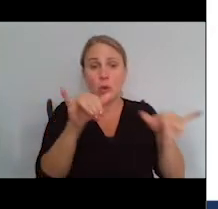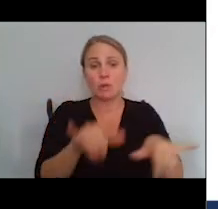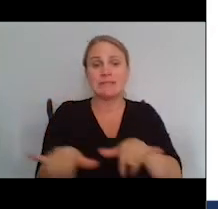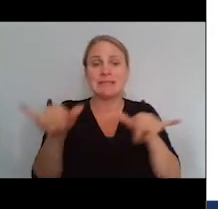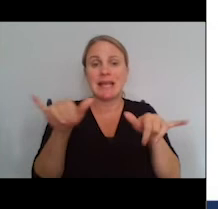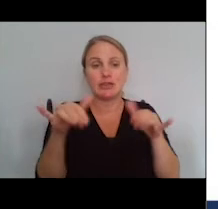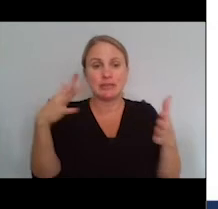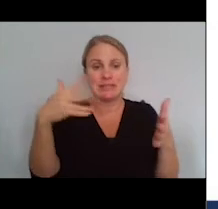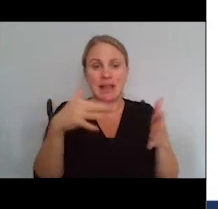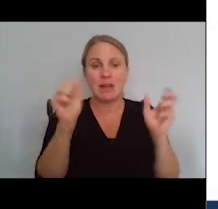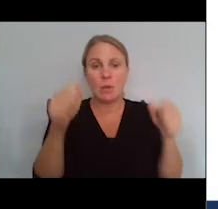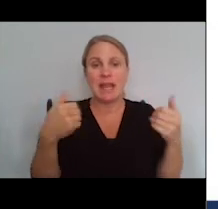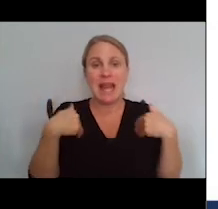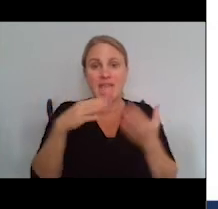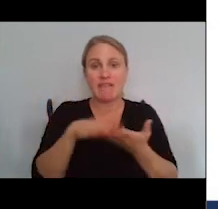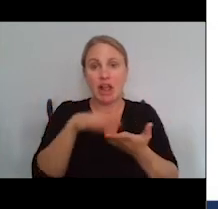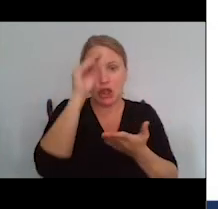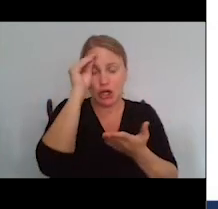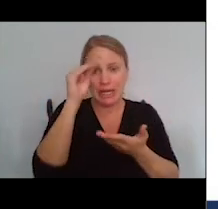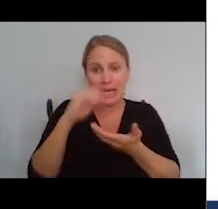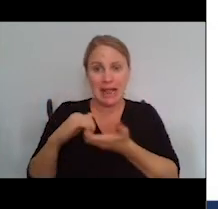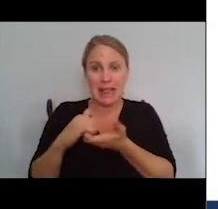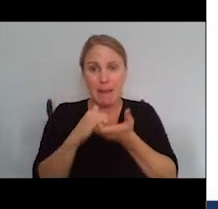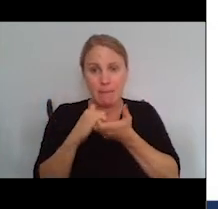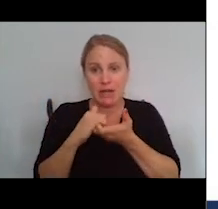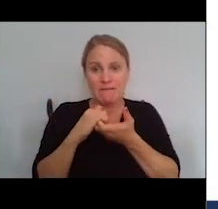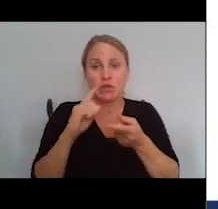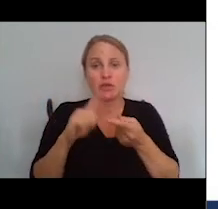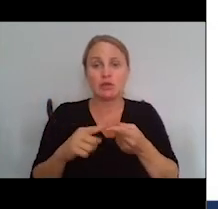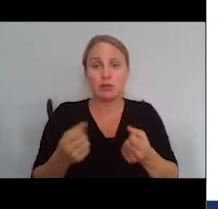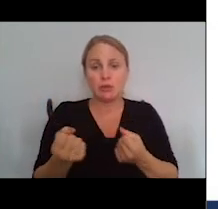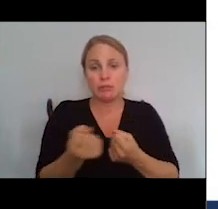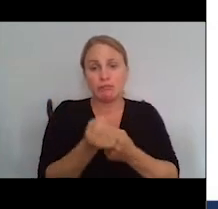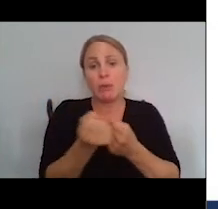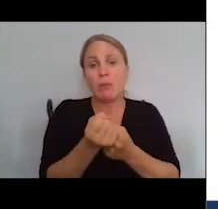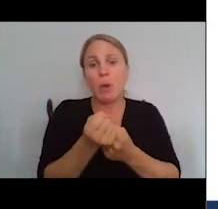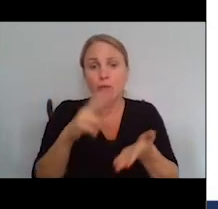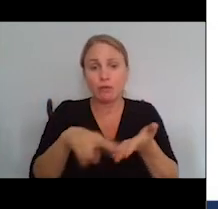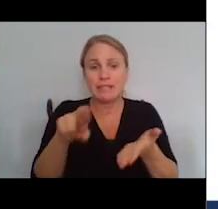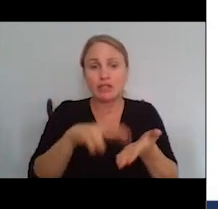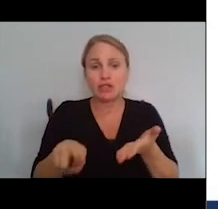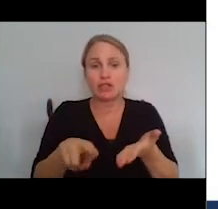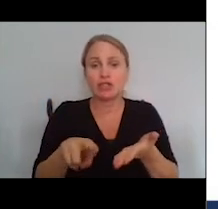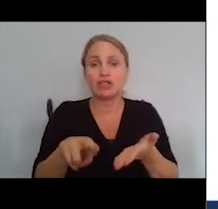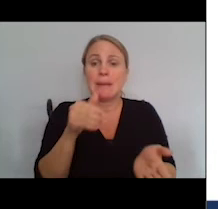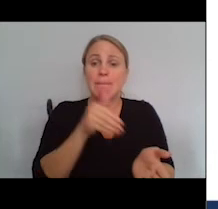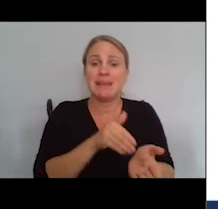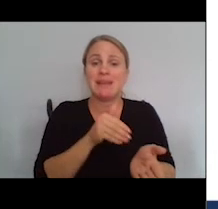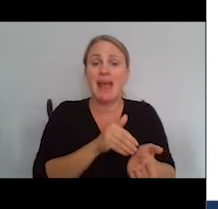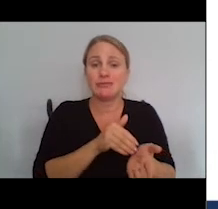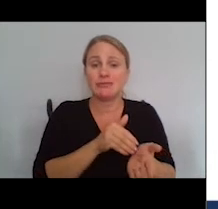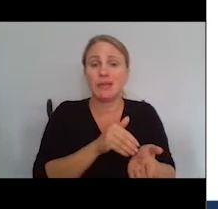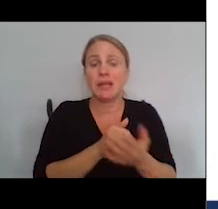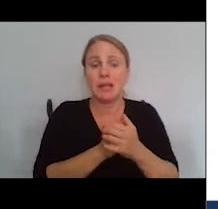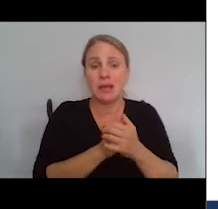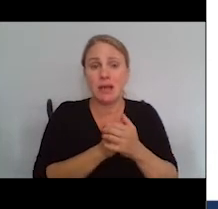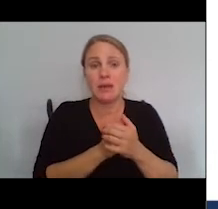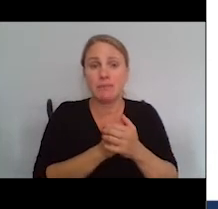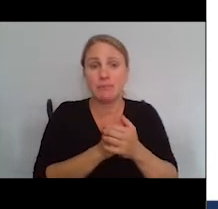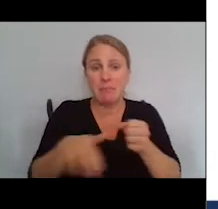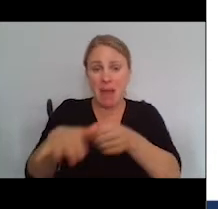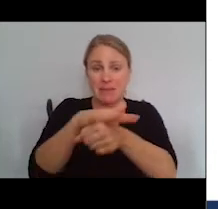have a national learning collaborative to promote research in pediatric populations, which we know the NIH is doing,